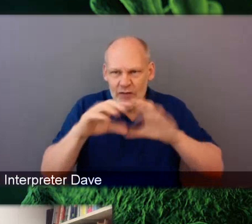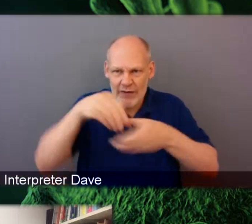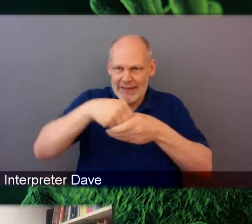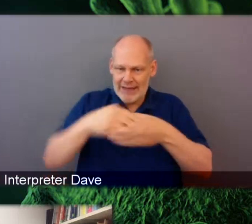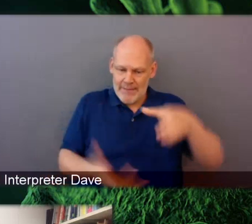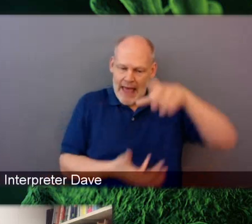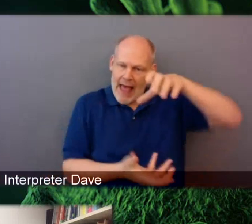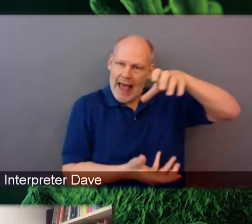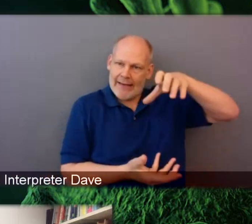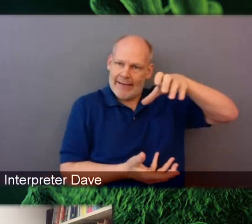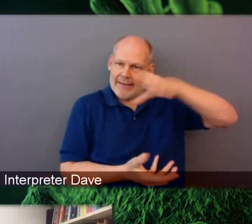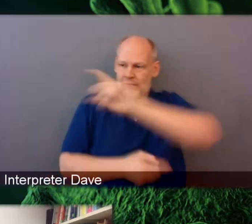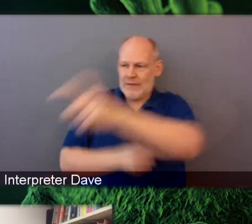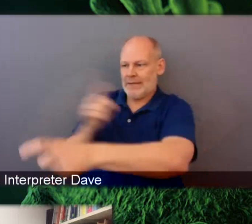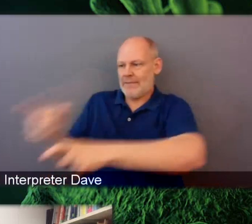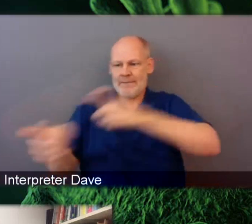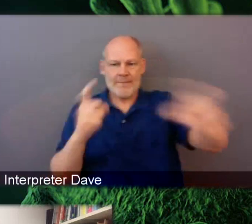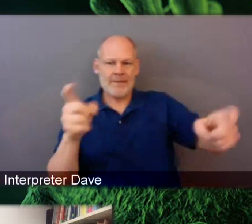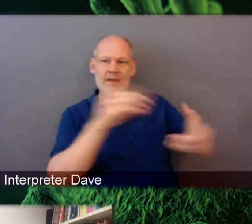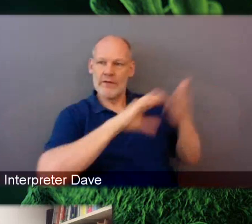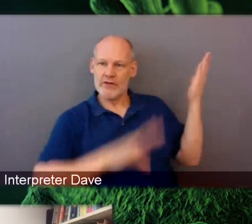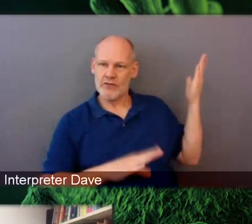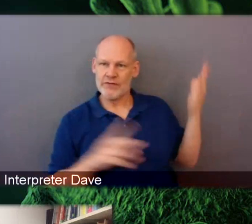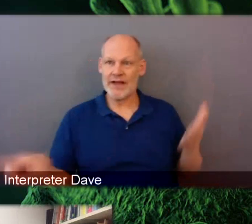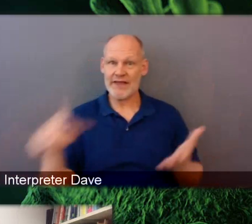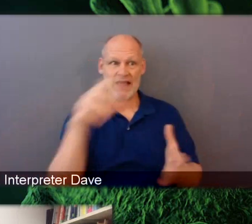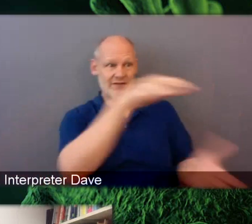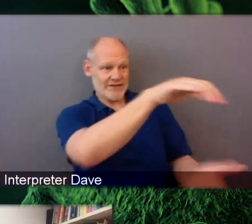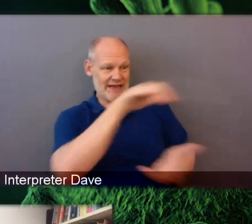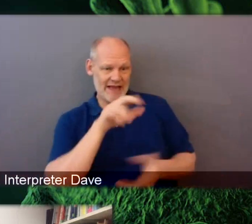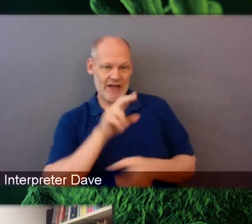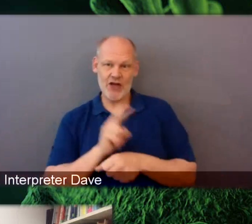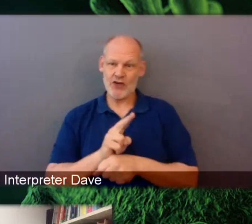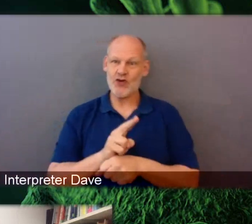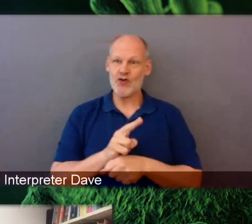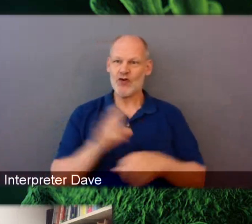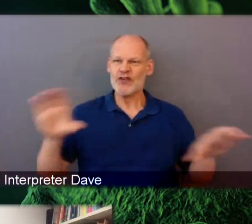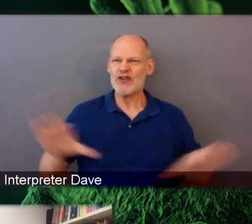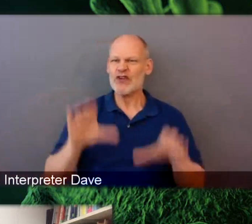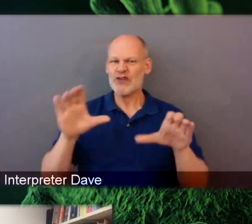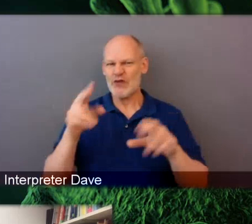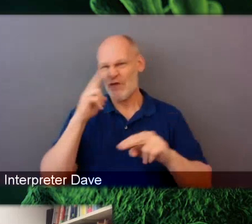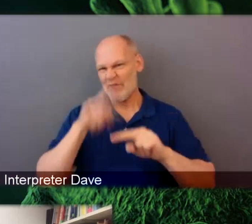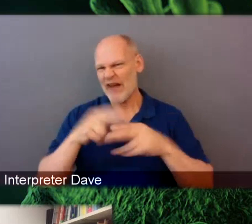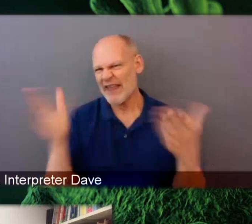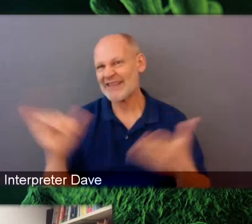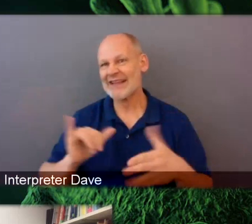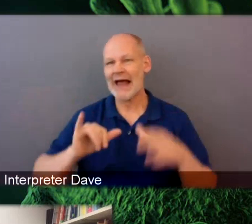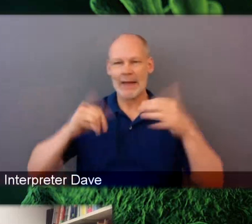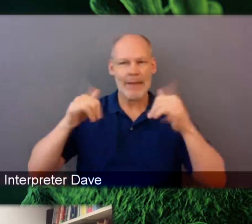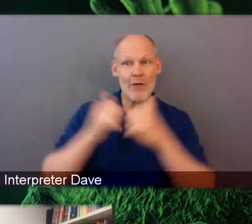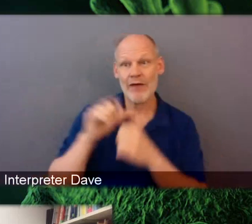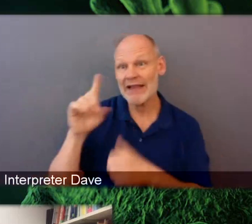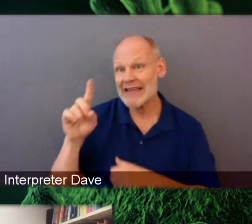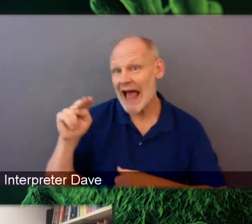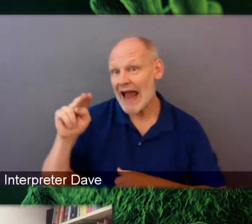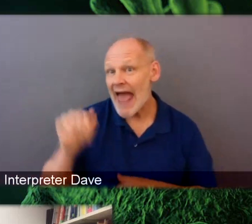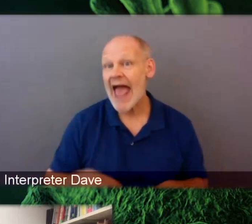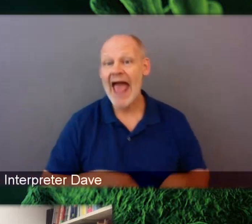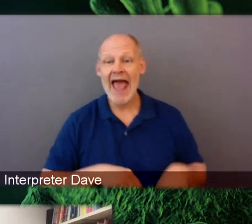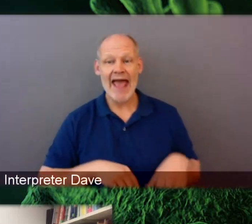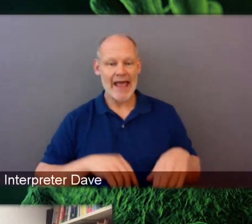exciting things in their classroom, like analyzing DNA and manipulating it, working with bacteria in a safe way.